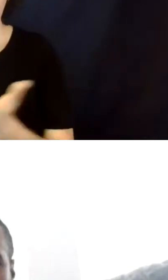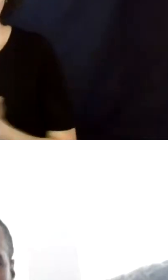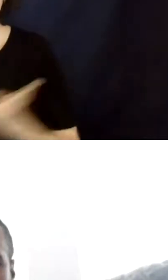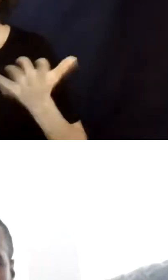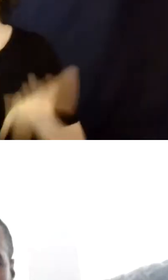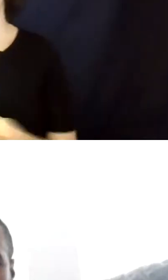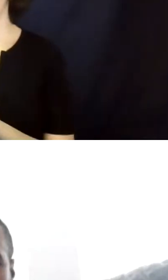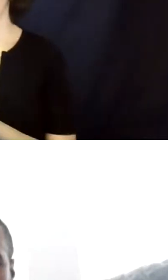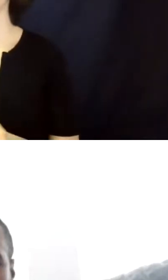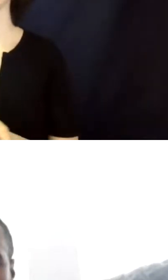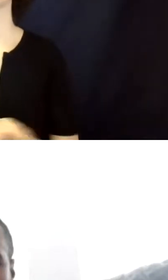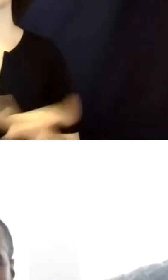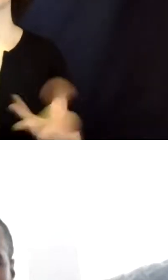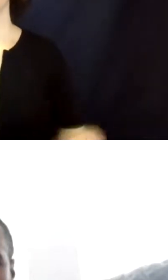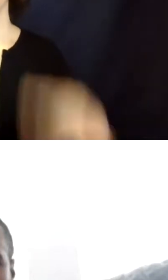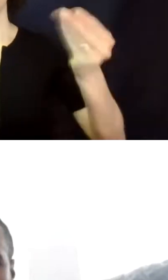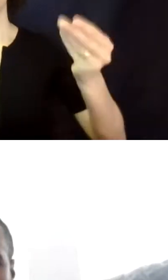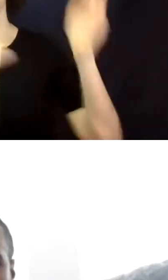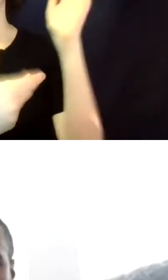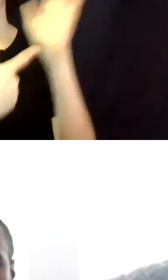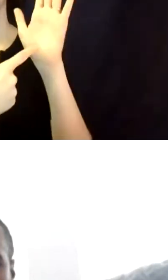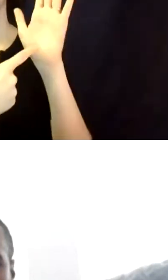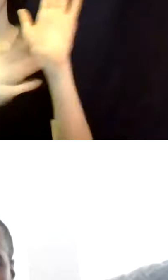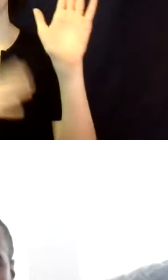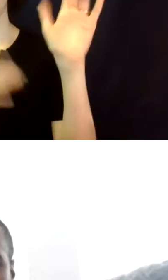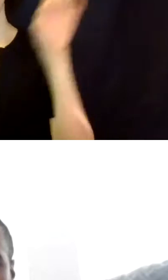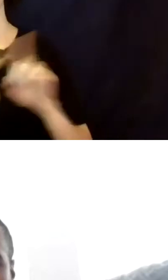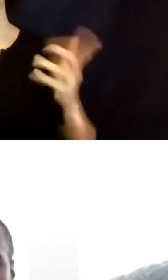and then you have your, you know, that's, that's your agreement.